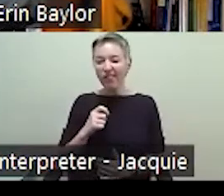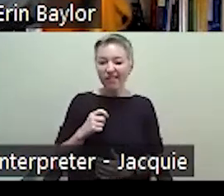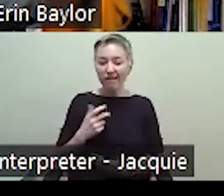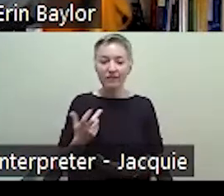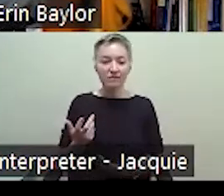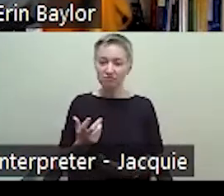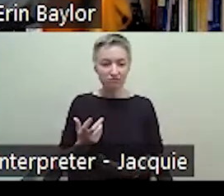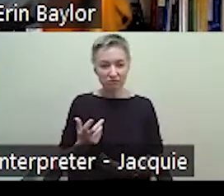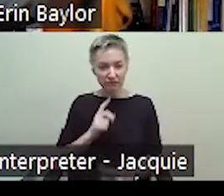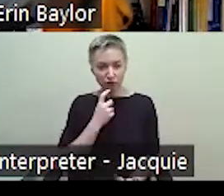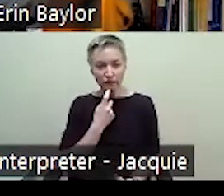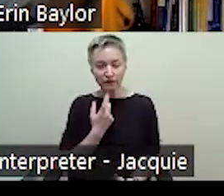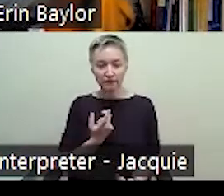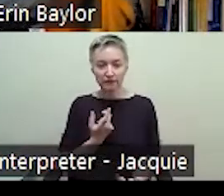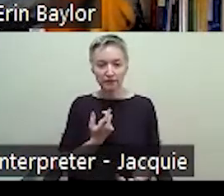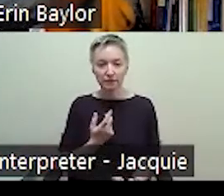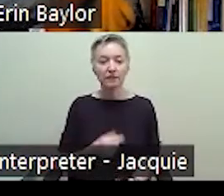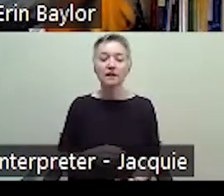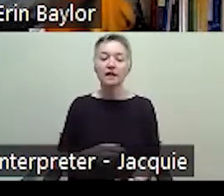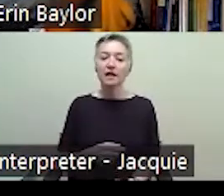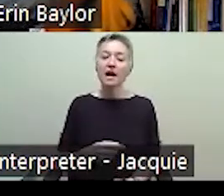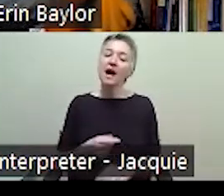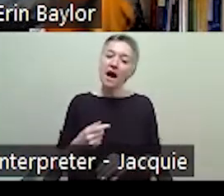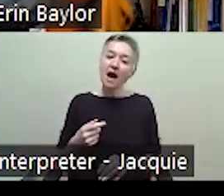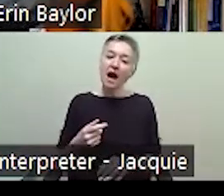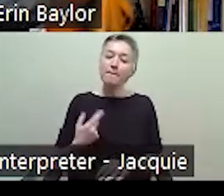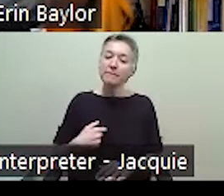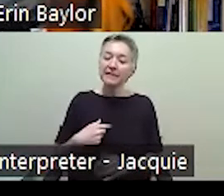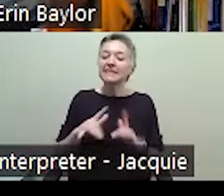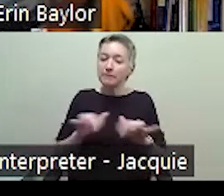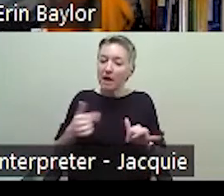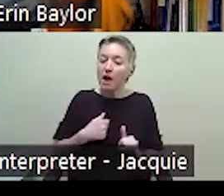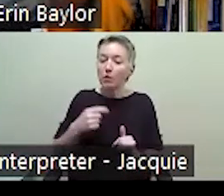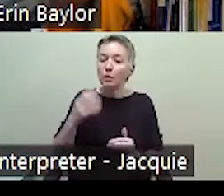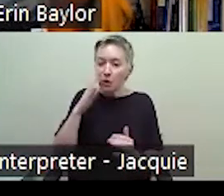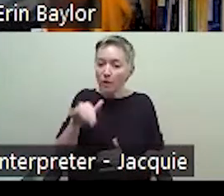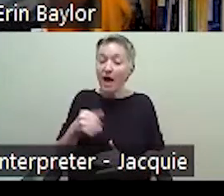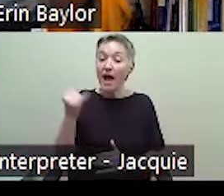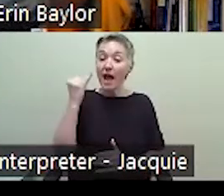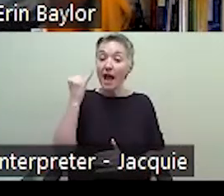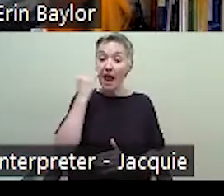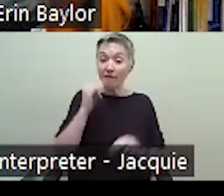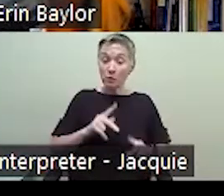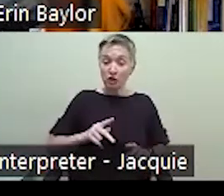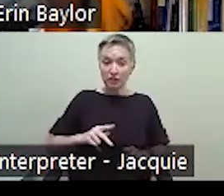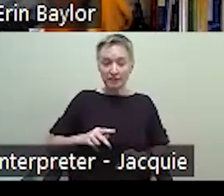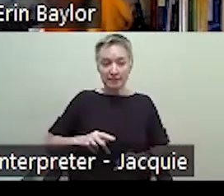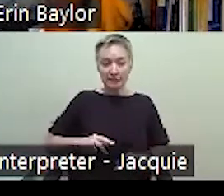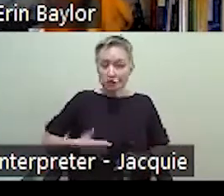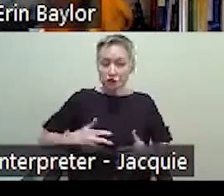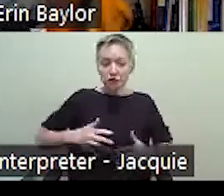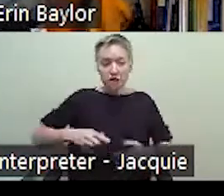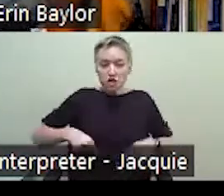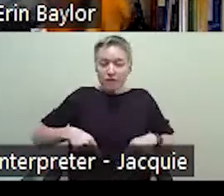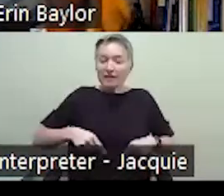that some people when they're nervous, they giggle or laugh, that it's a really common response